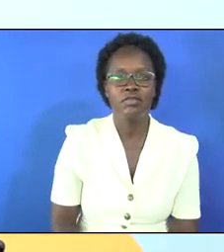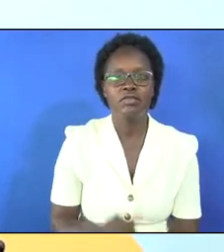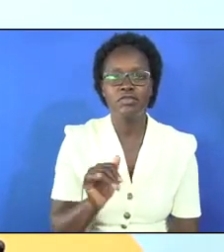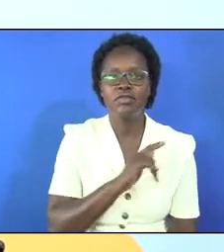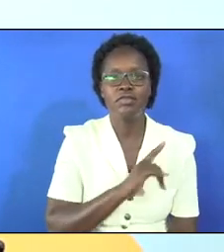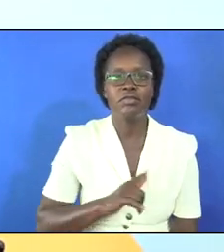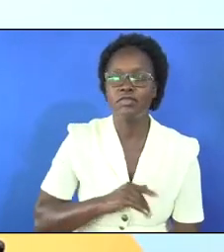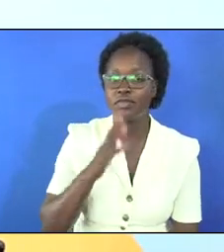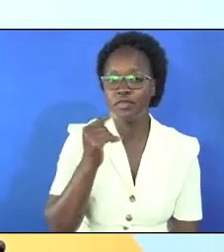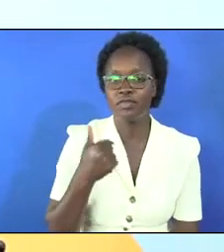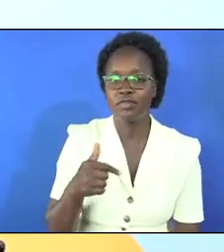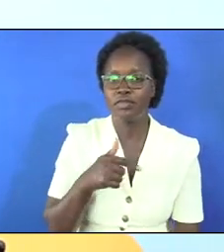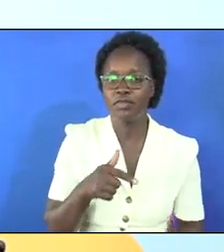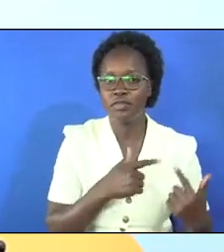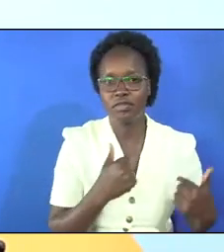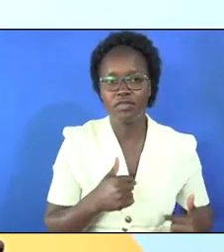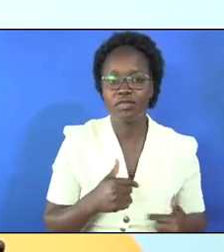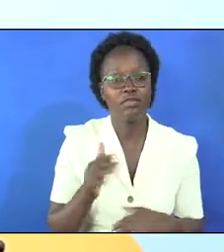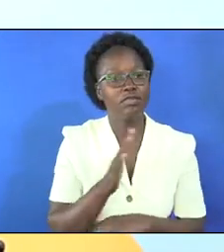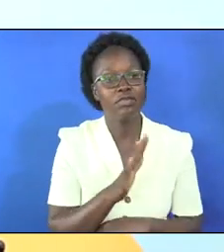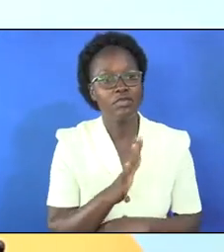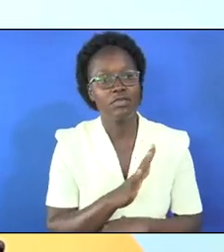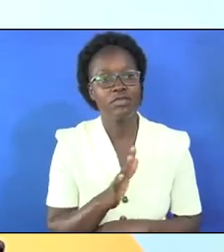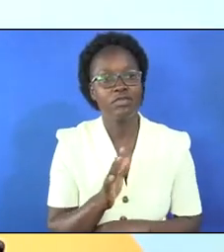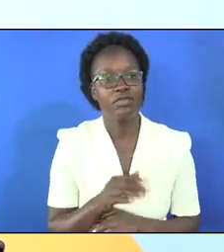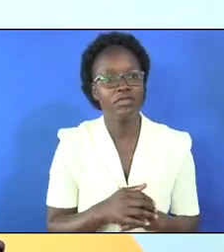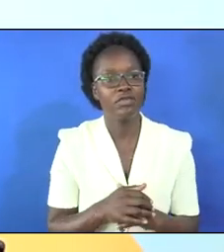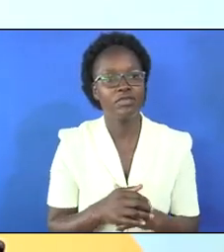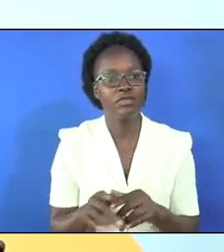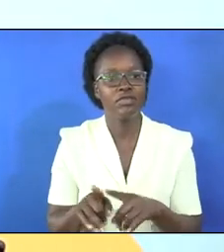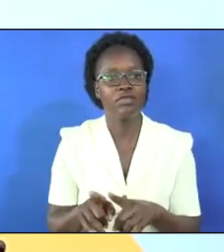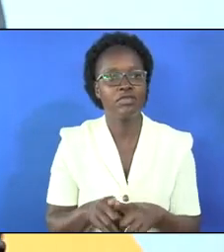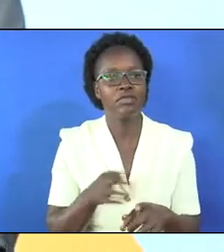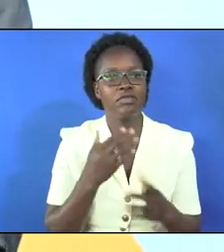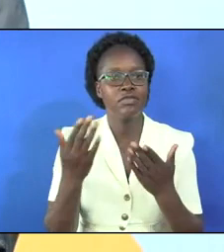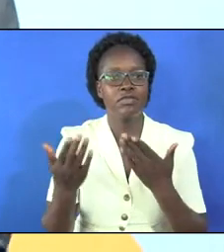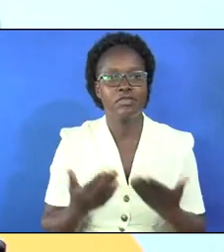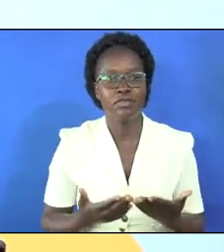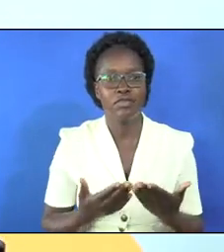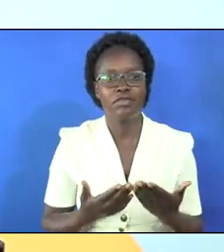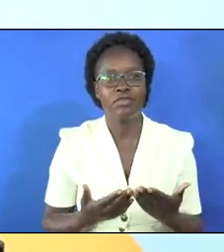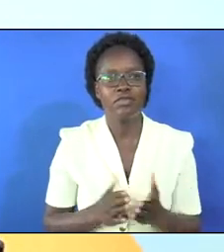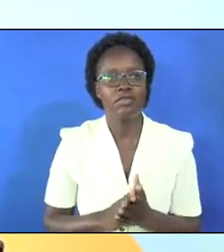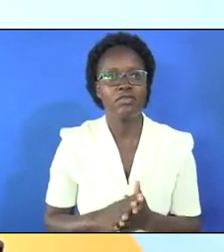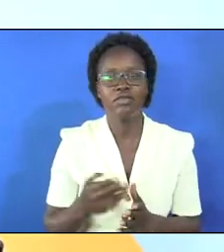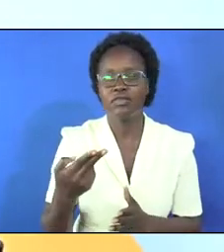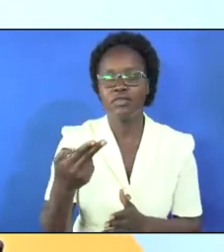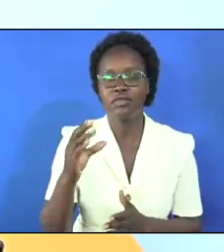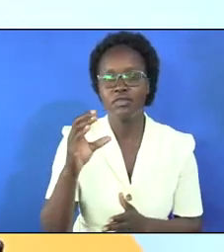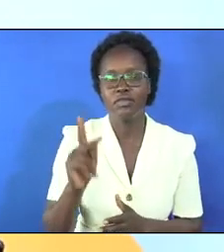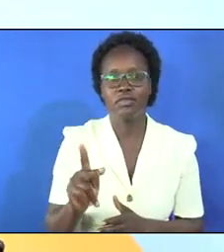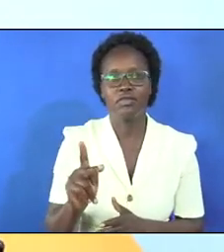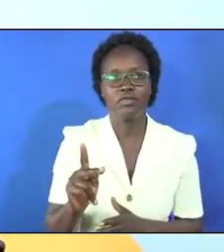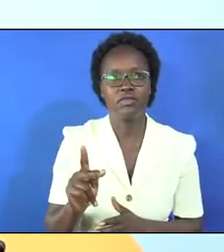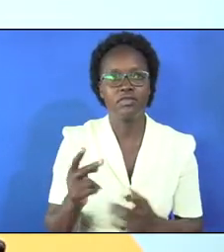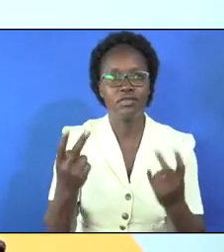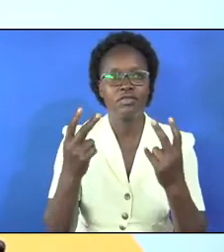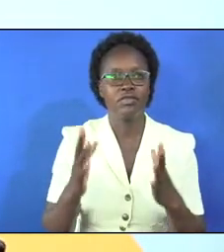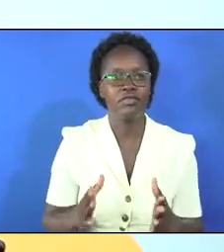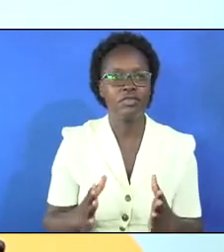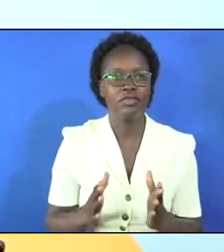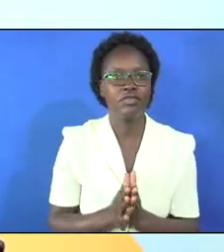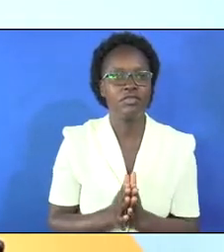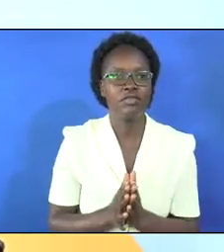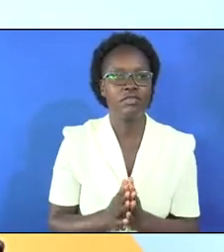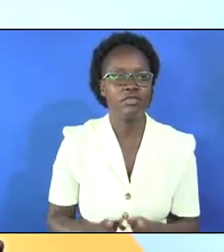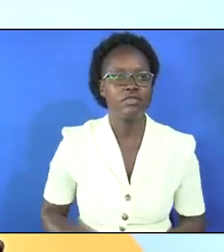that the Lord will speak to our hearts this afternoon we also want to welcome the hope channel viewers this program